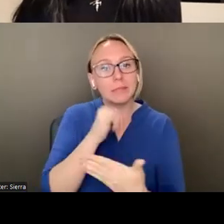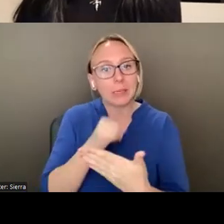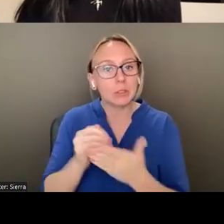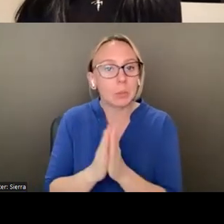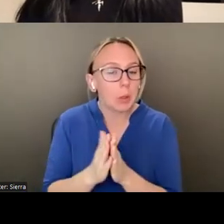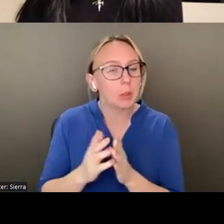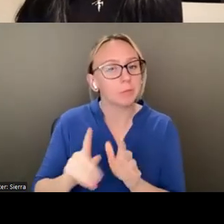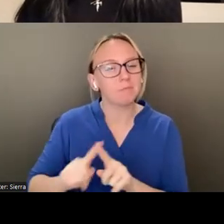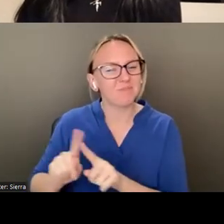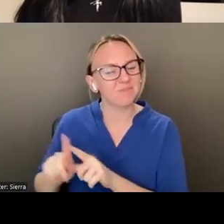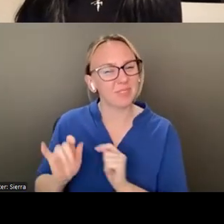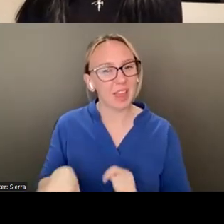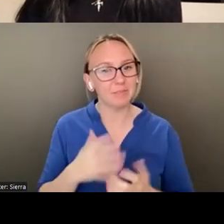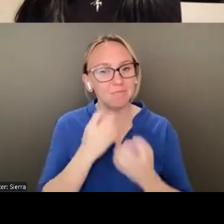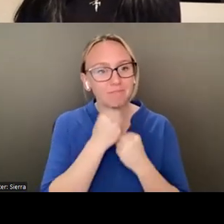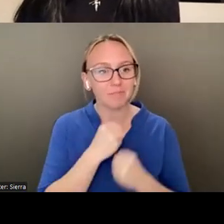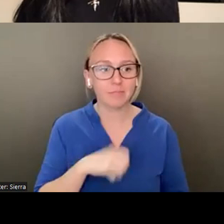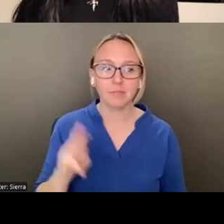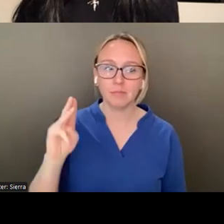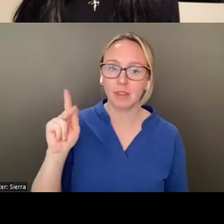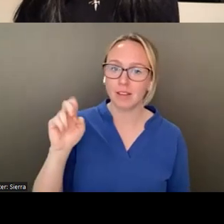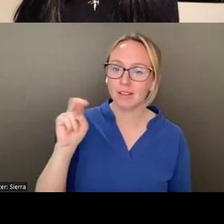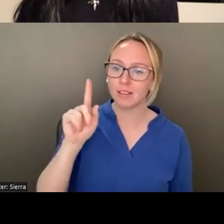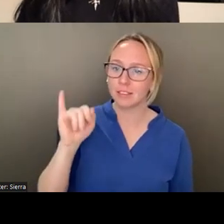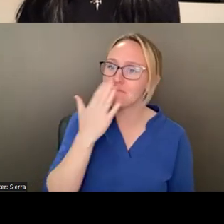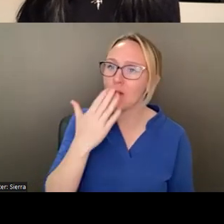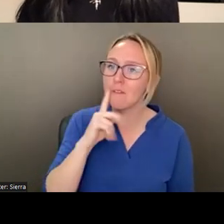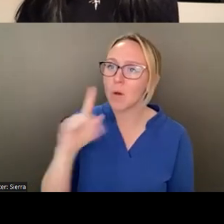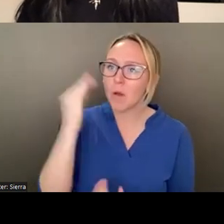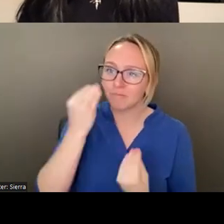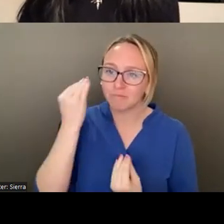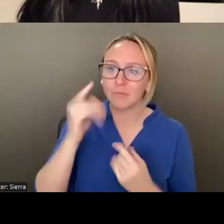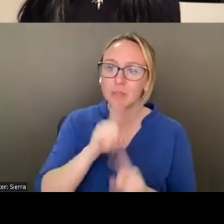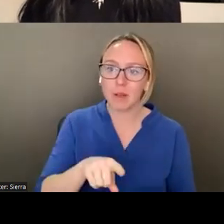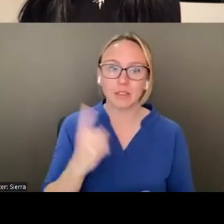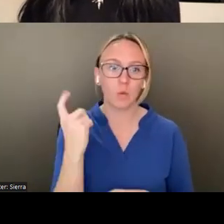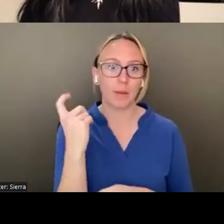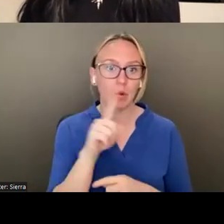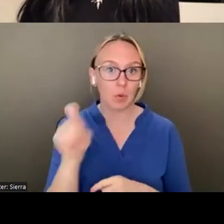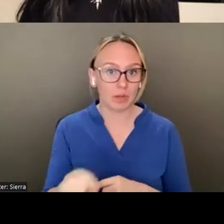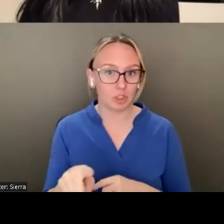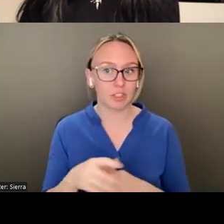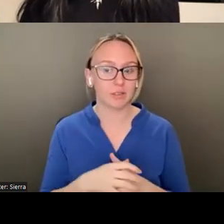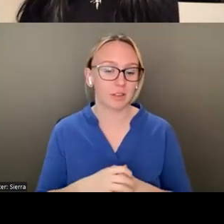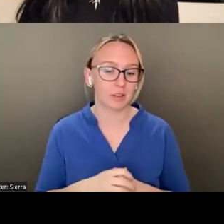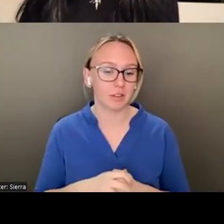I love that. Thank you, everyone, for your thoughtful responses. I got another question here in the queue.